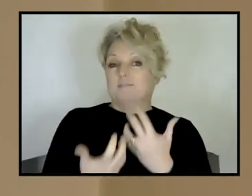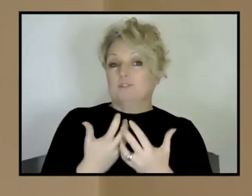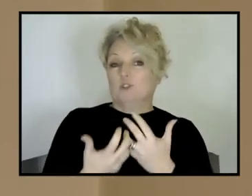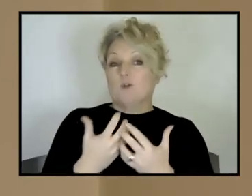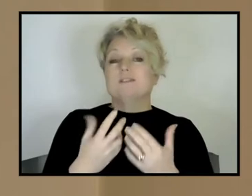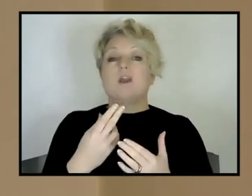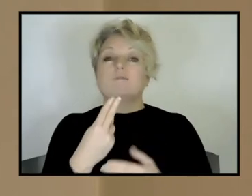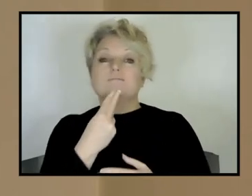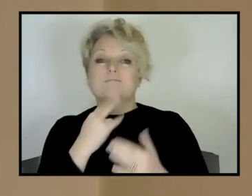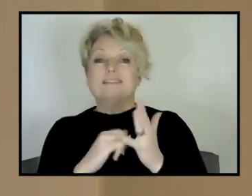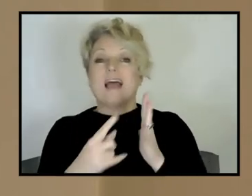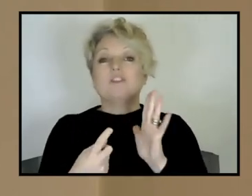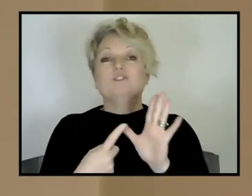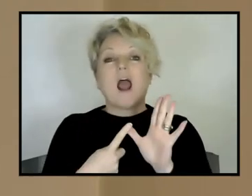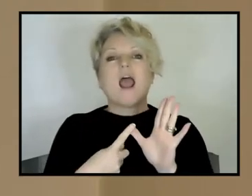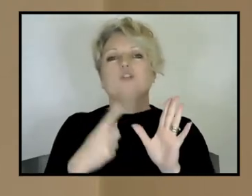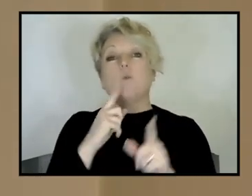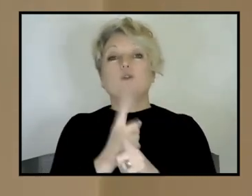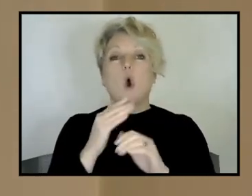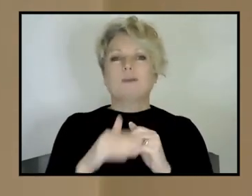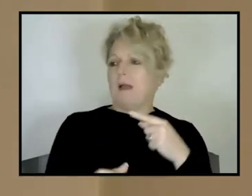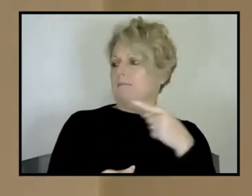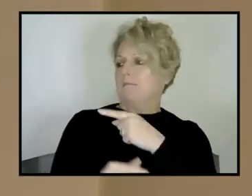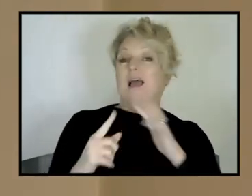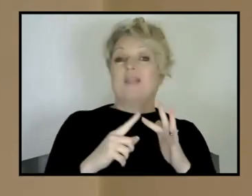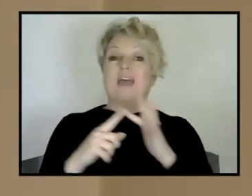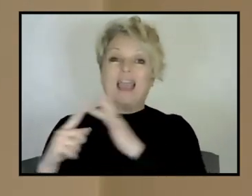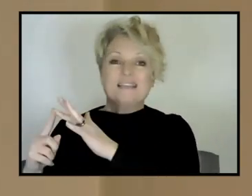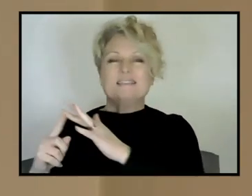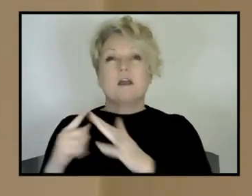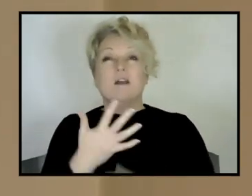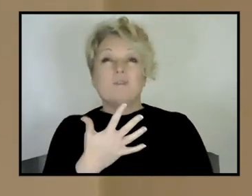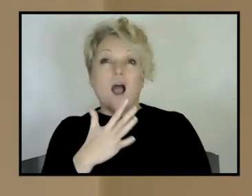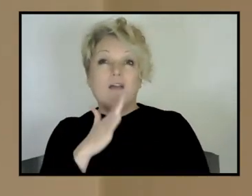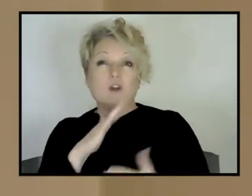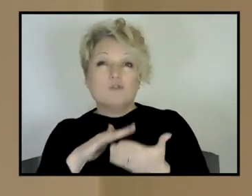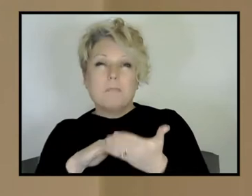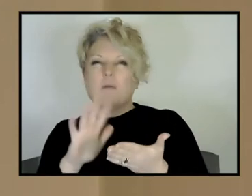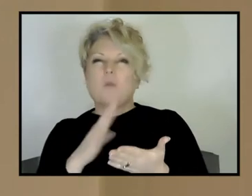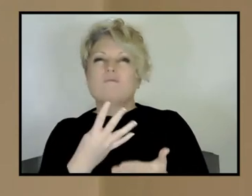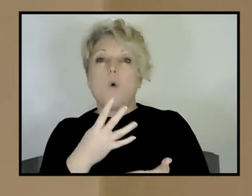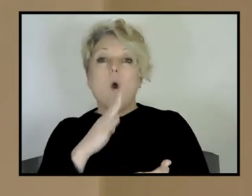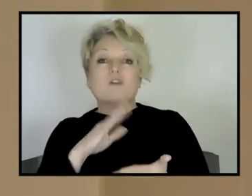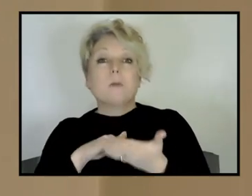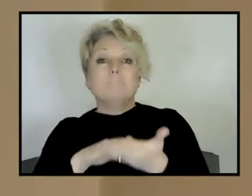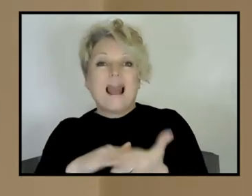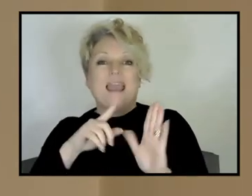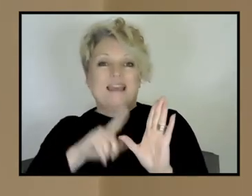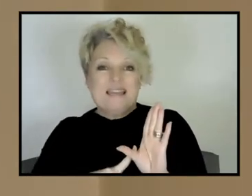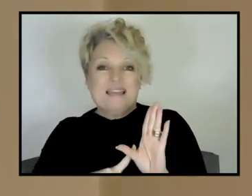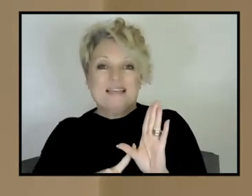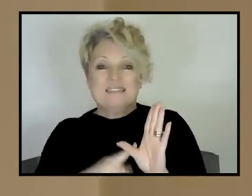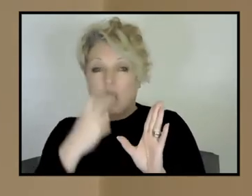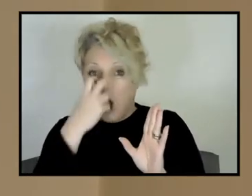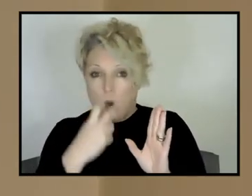young stuff over there. Um, it's all less than 500 million years. Most of it's 400 million years, something like that. Um, and it's